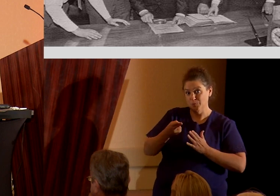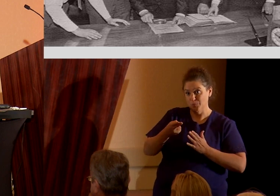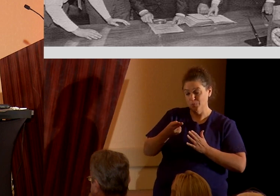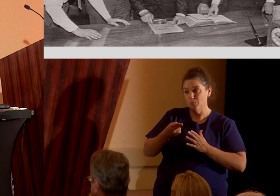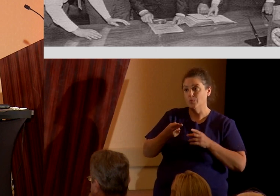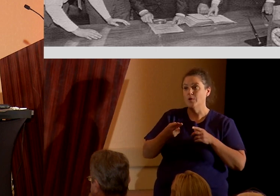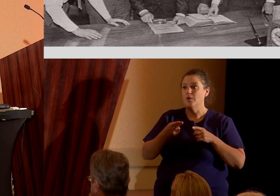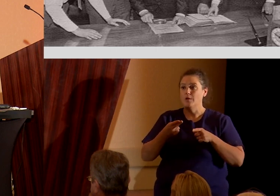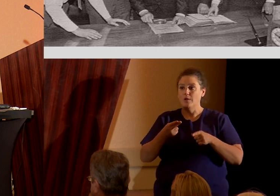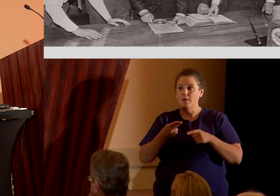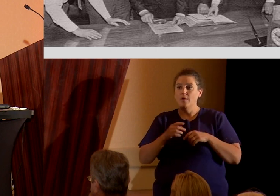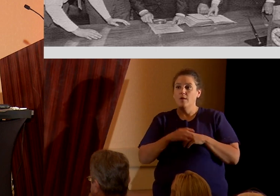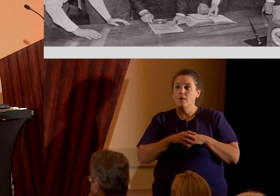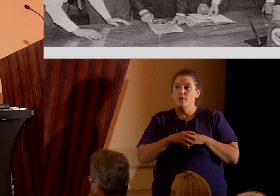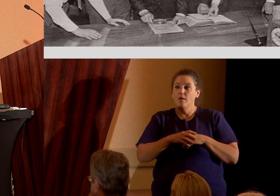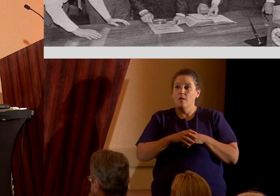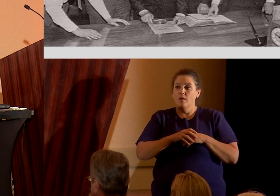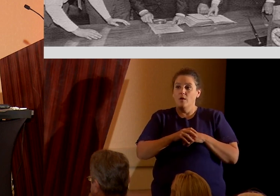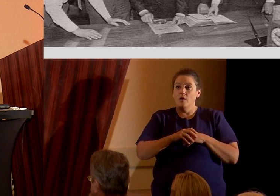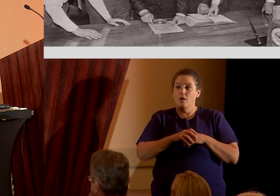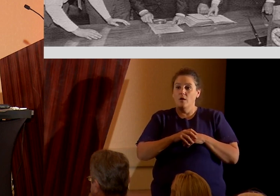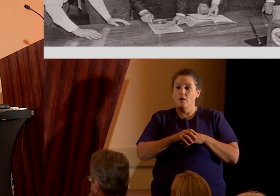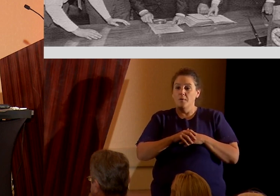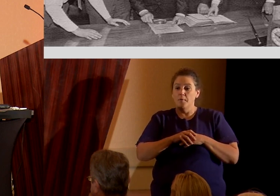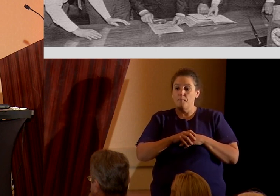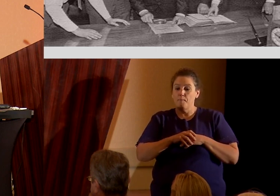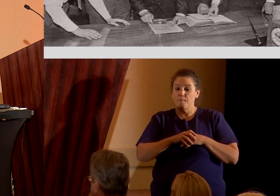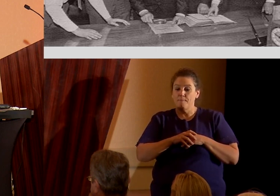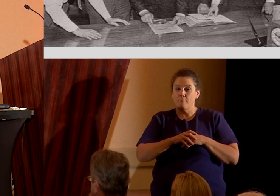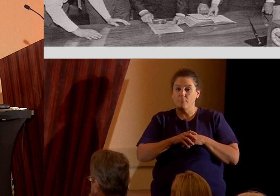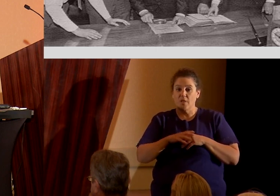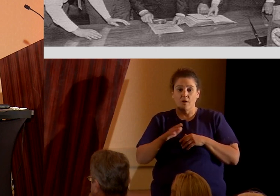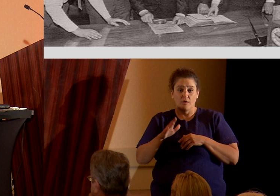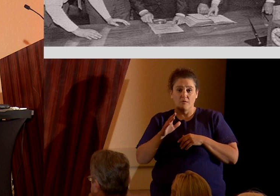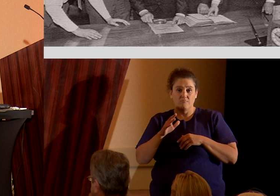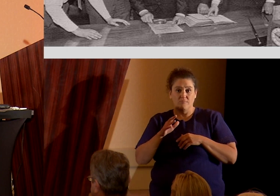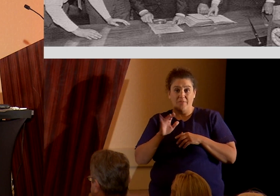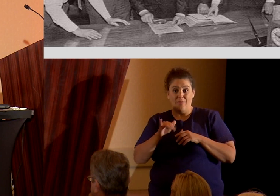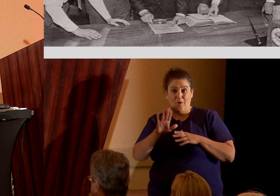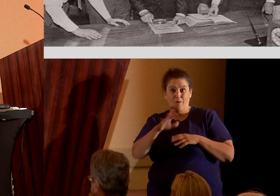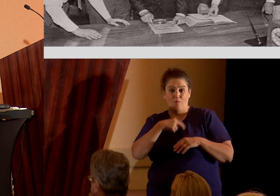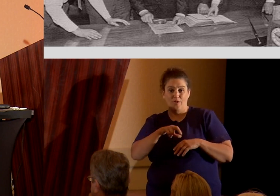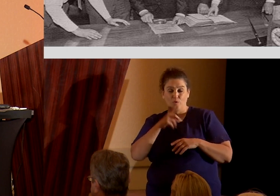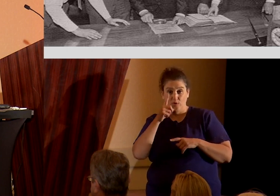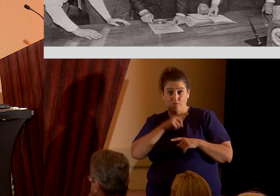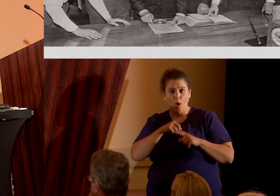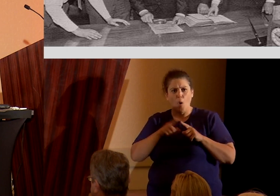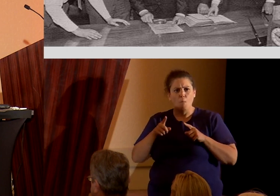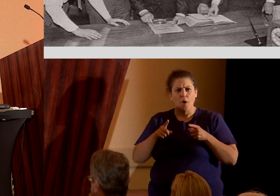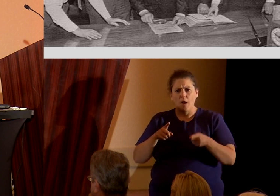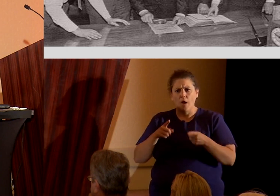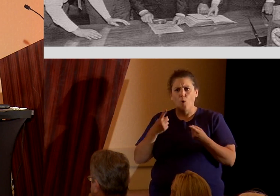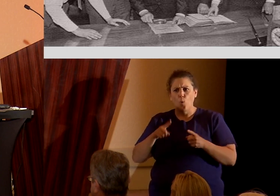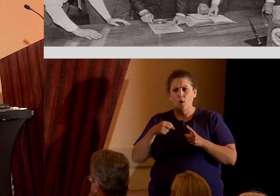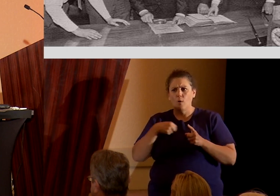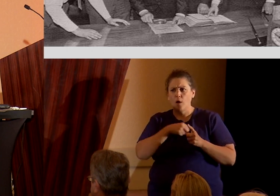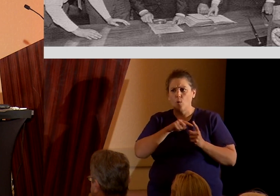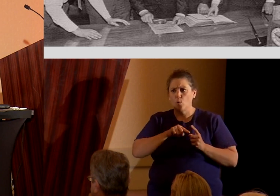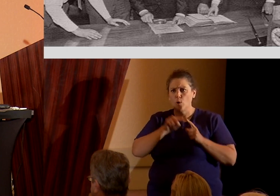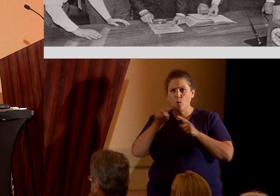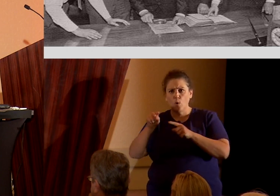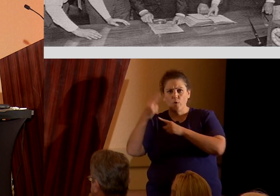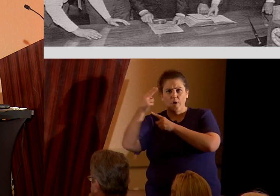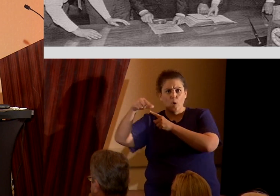the real truth, that their, uh, religion was false. It's that these guys, when we go to the, the